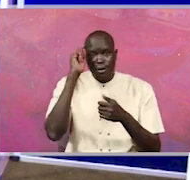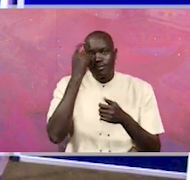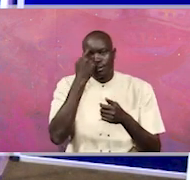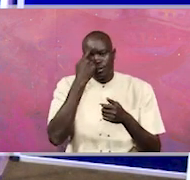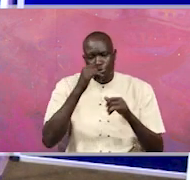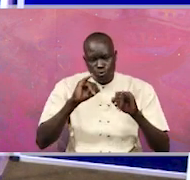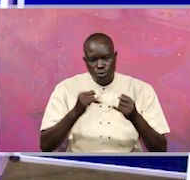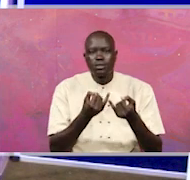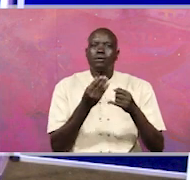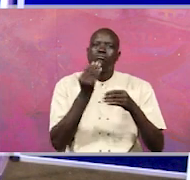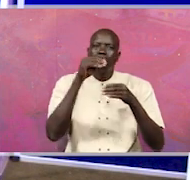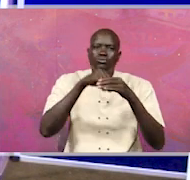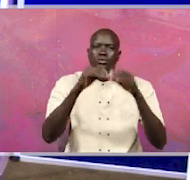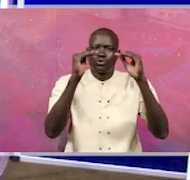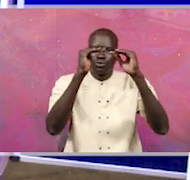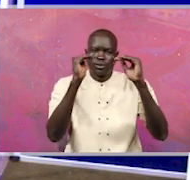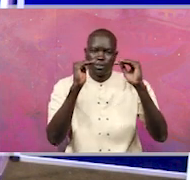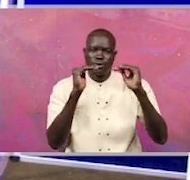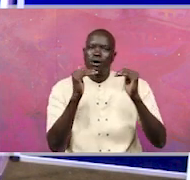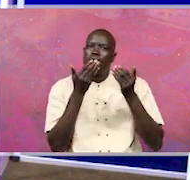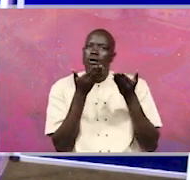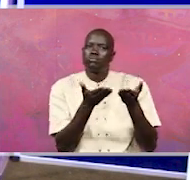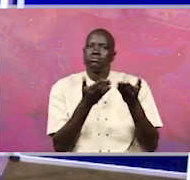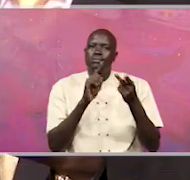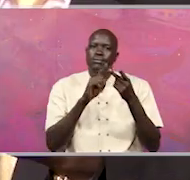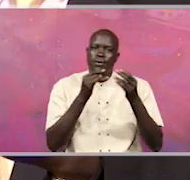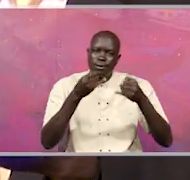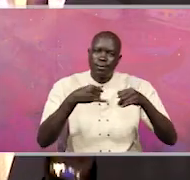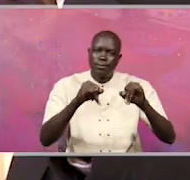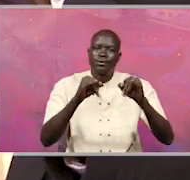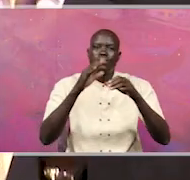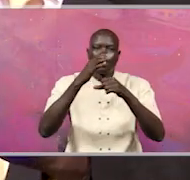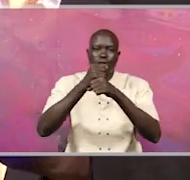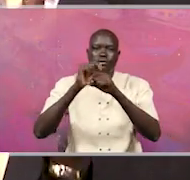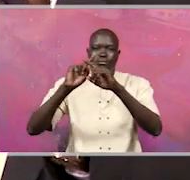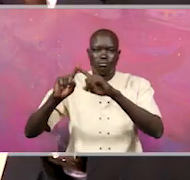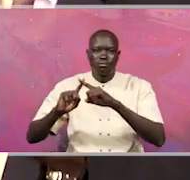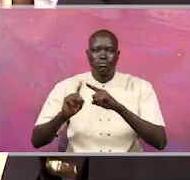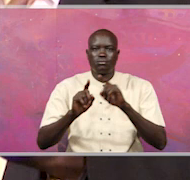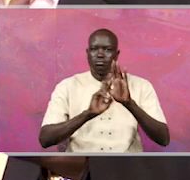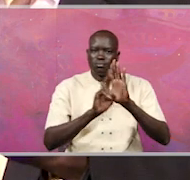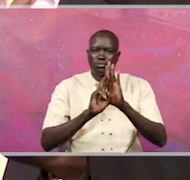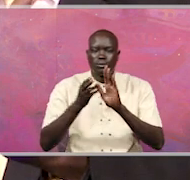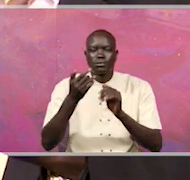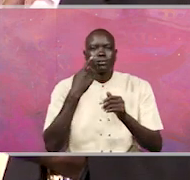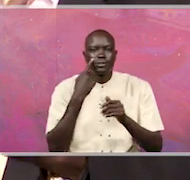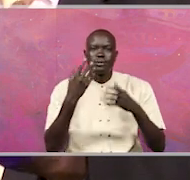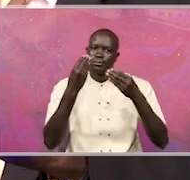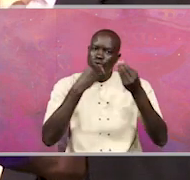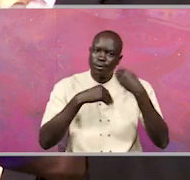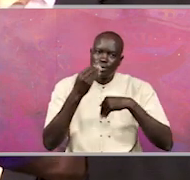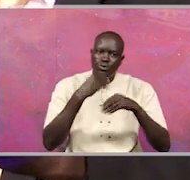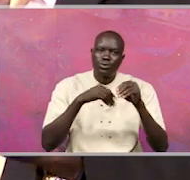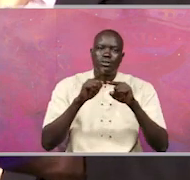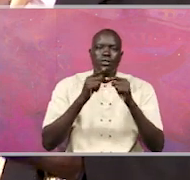our structures and our implementation agencies to ensure that this graft is not